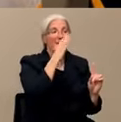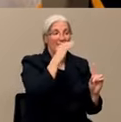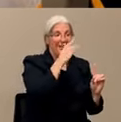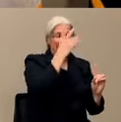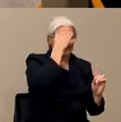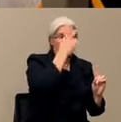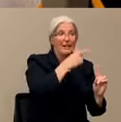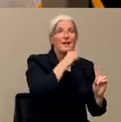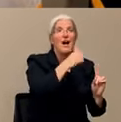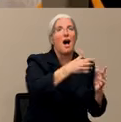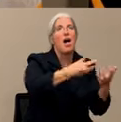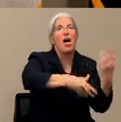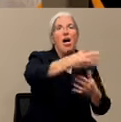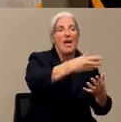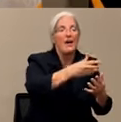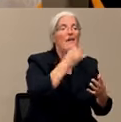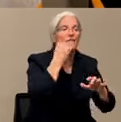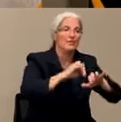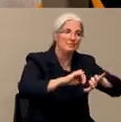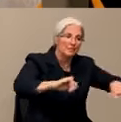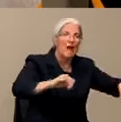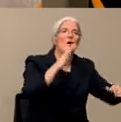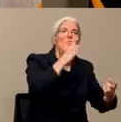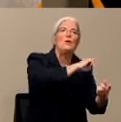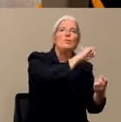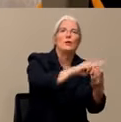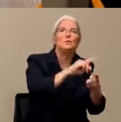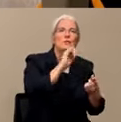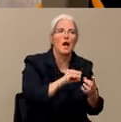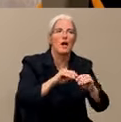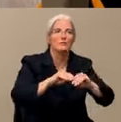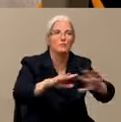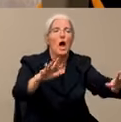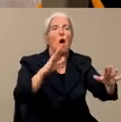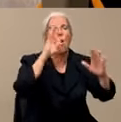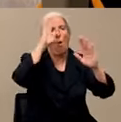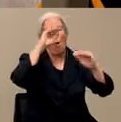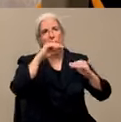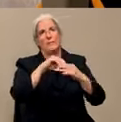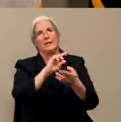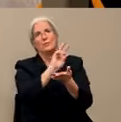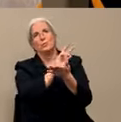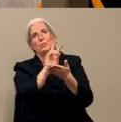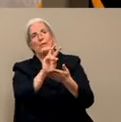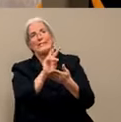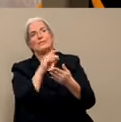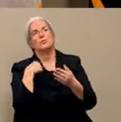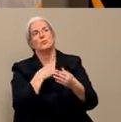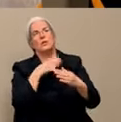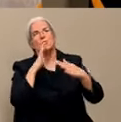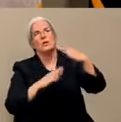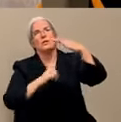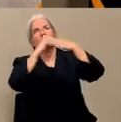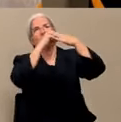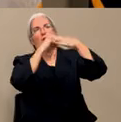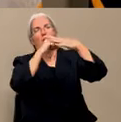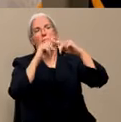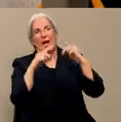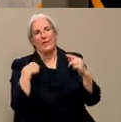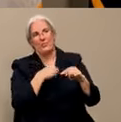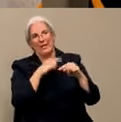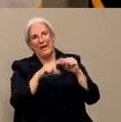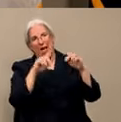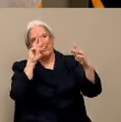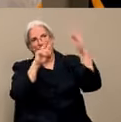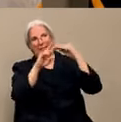I'm saying maybe in the next two weeks. And that's the reasoning I'm looking on it. But again, nobody can predict the future. It's just the way you think